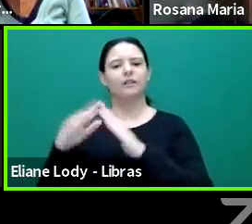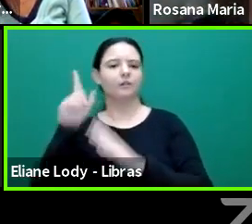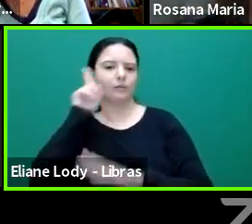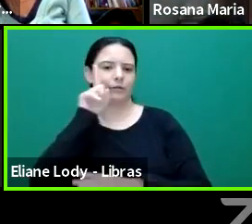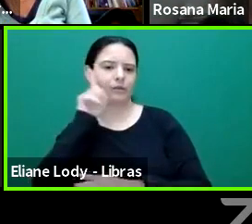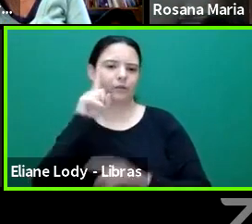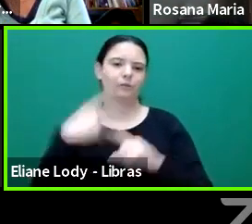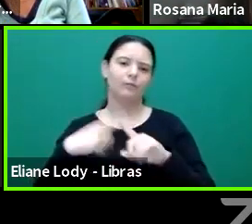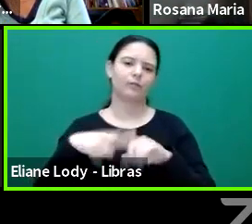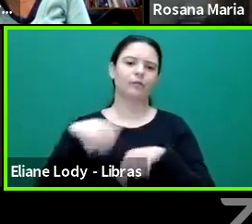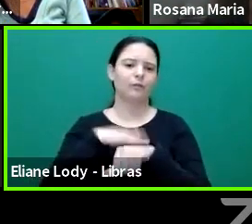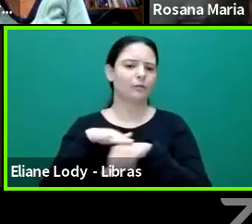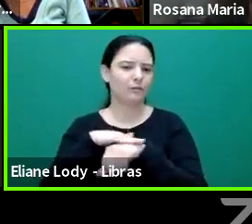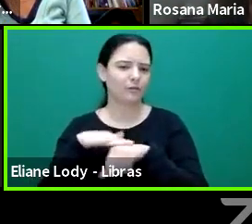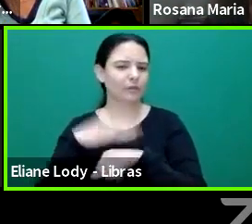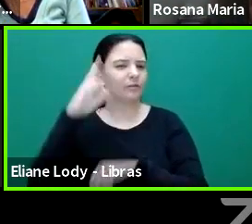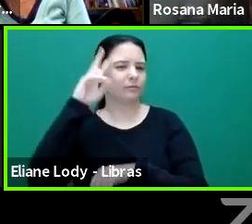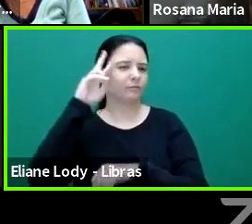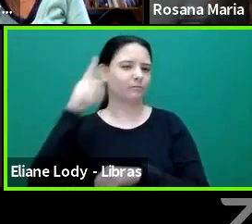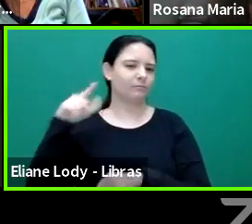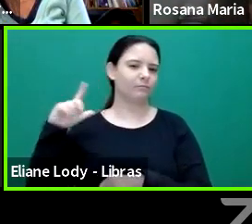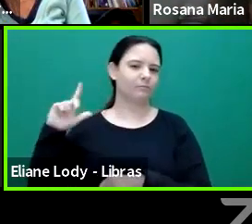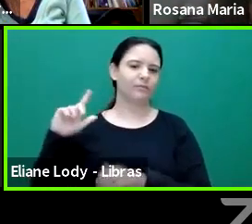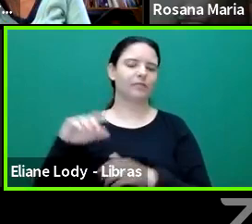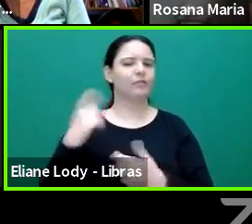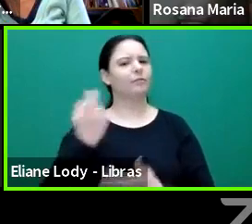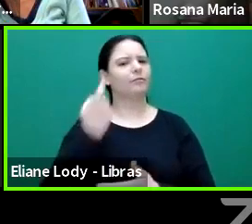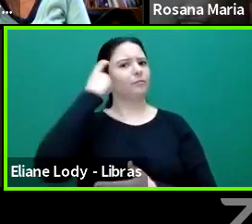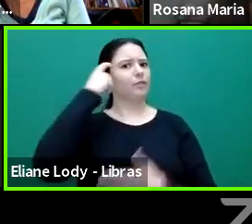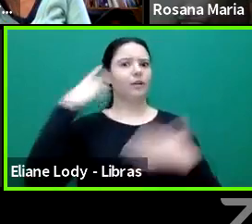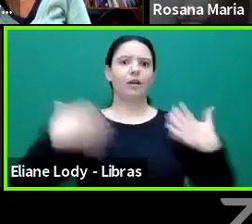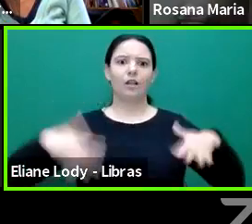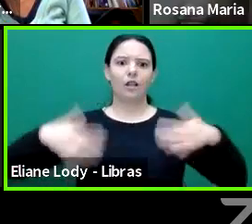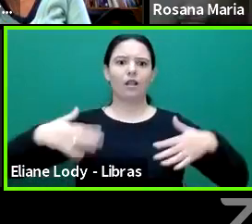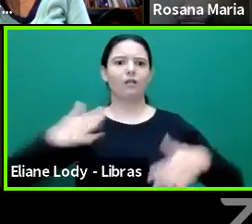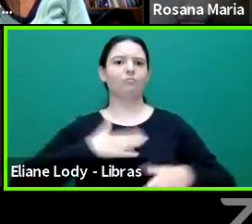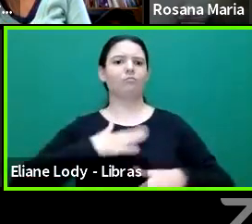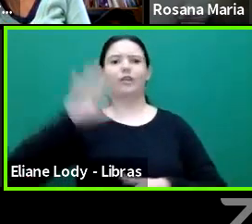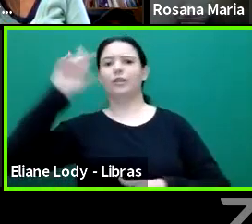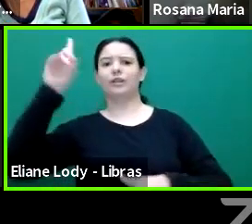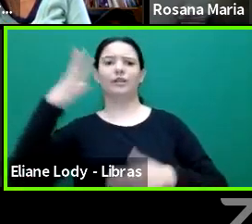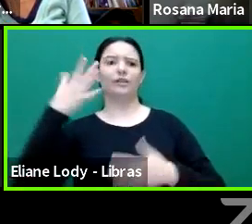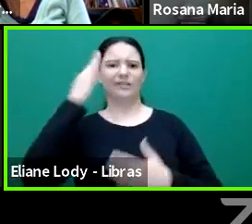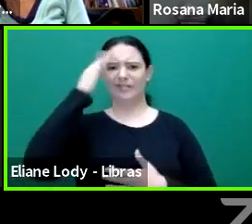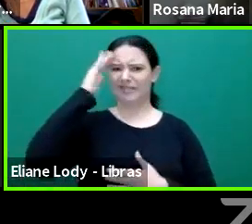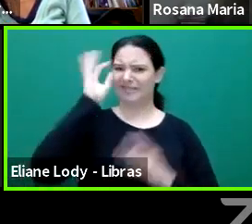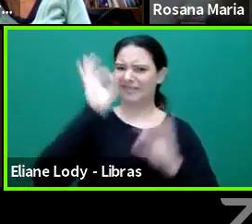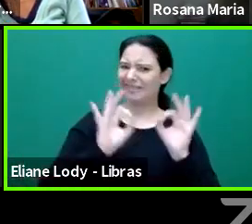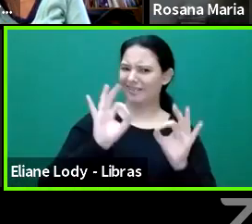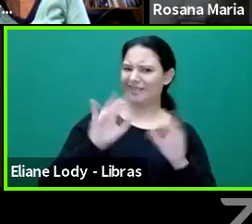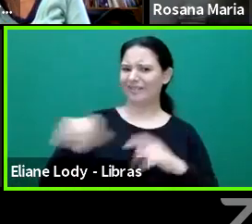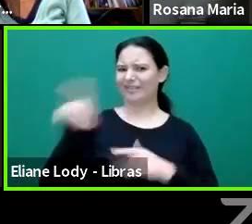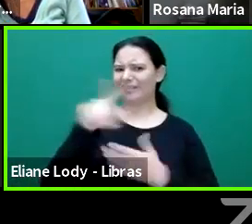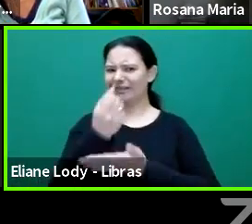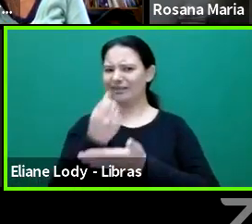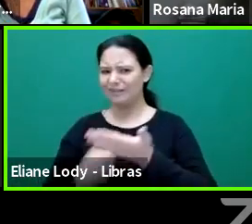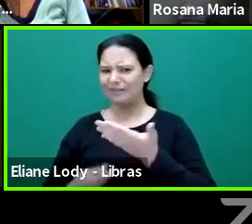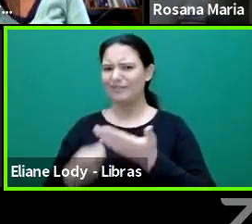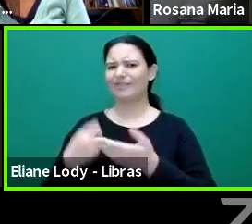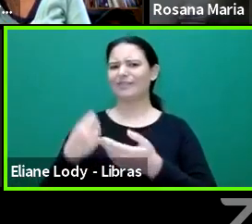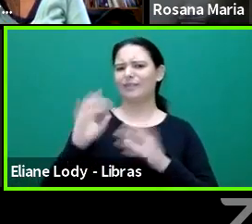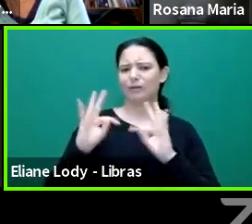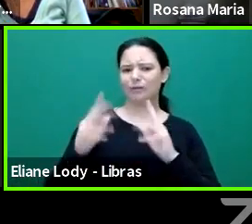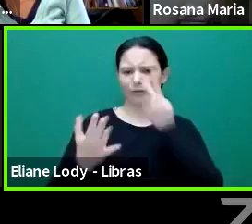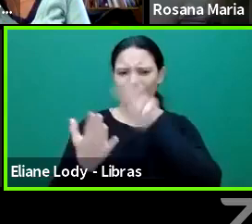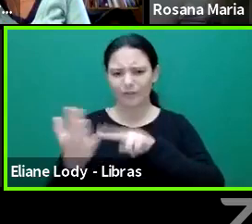having like, oh, my God, what is happening? And do I understand what is what is going on? Because it was so challenging in